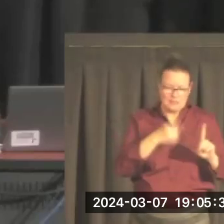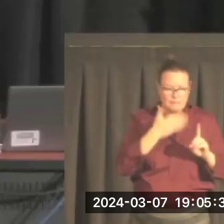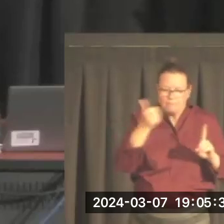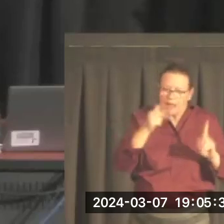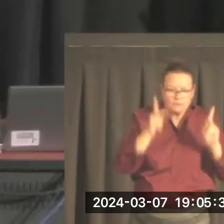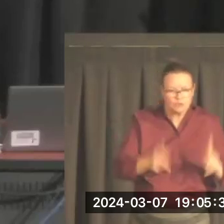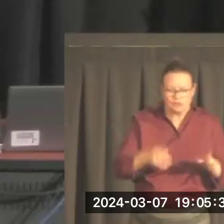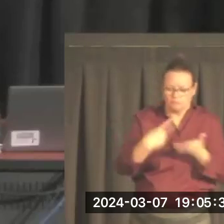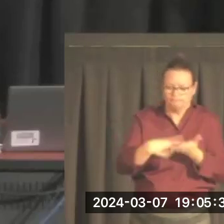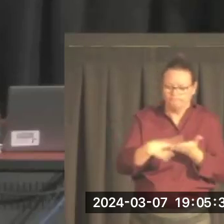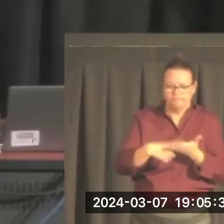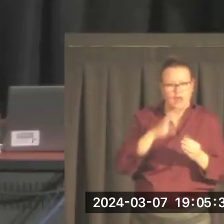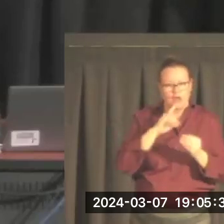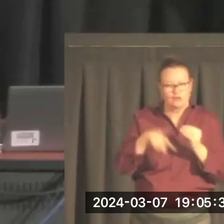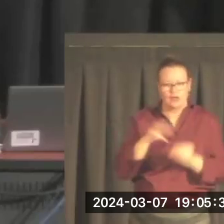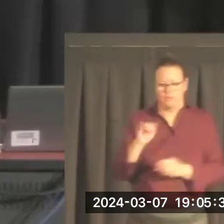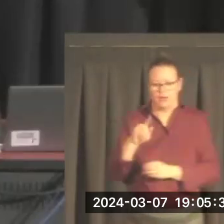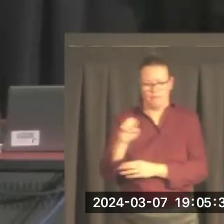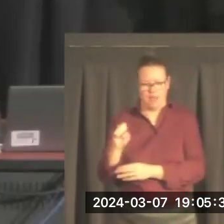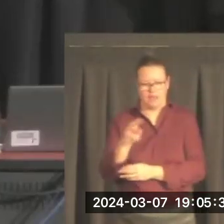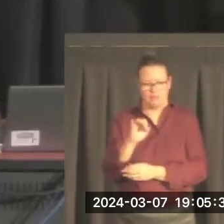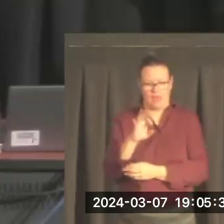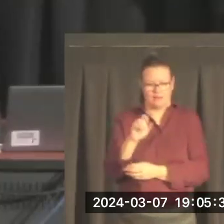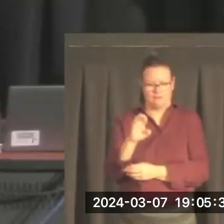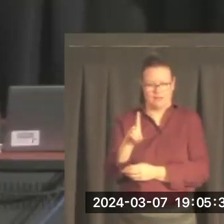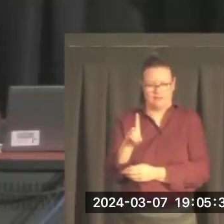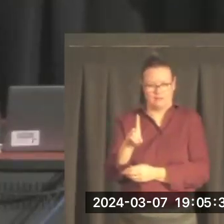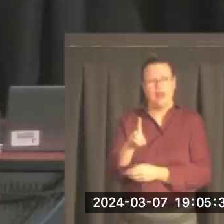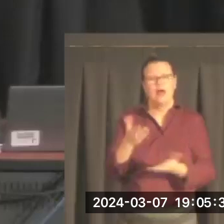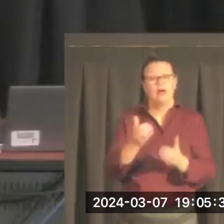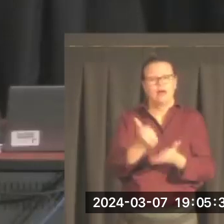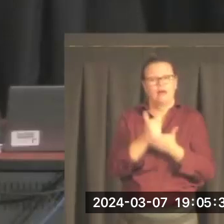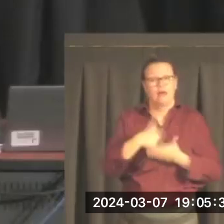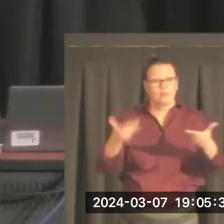the topic of the life and legacy of life Mansfield. Please help me welcome Paul Lauren.